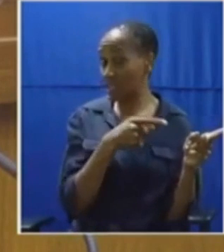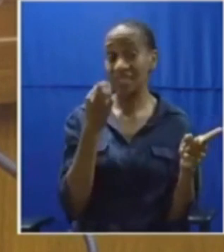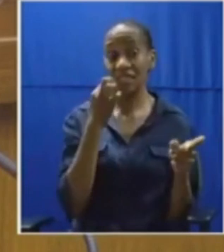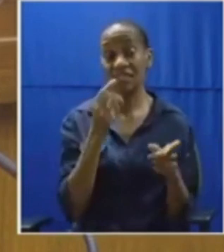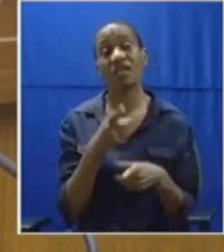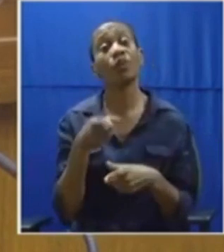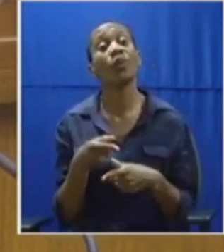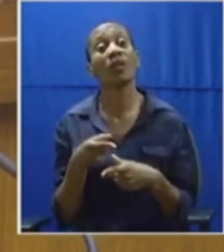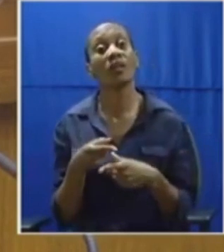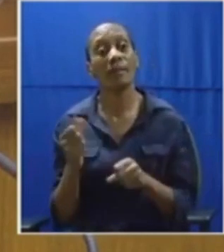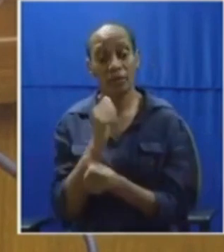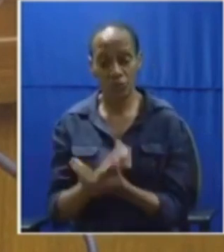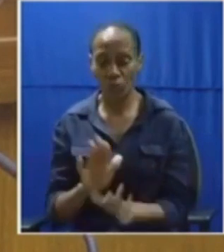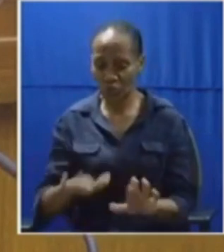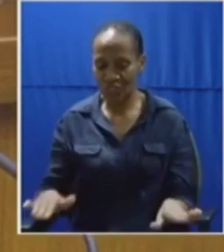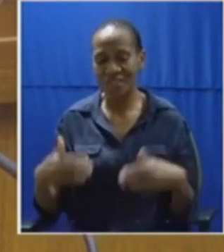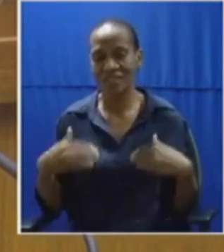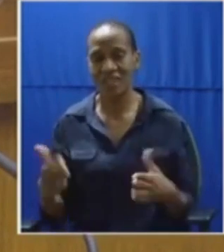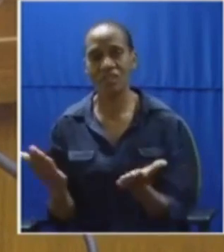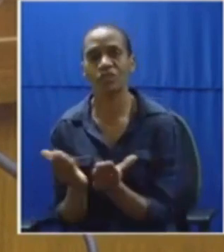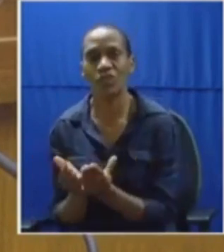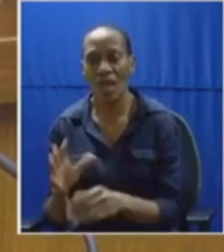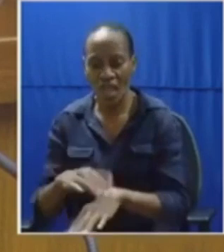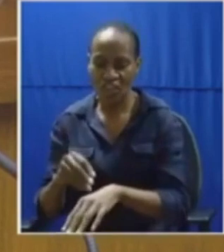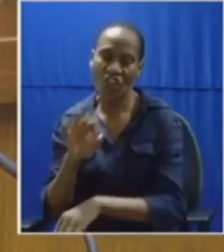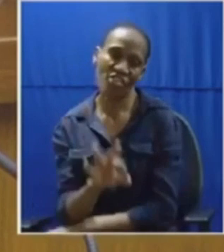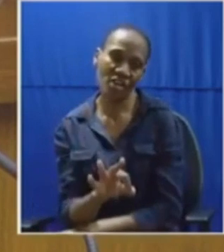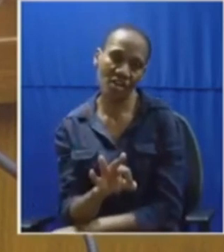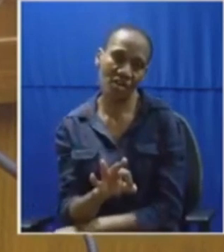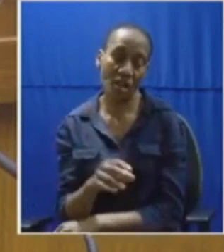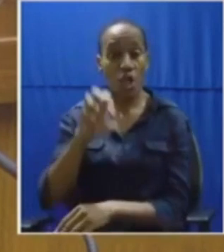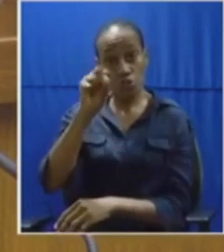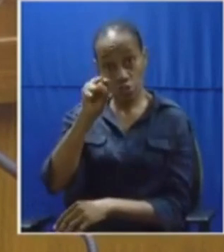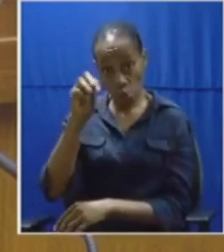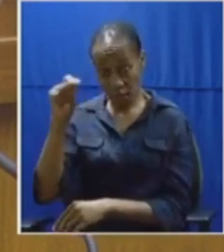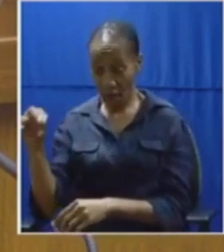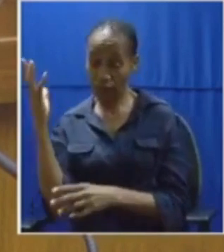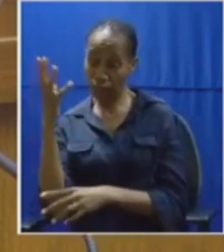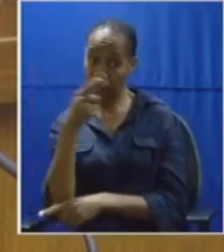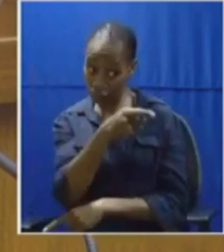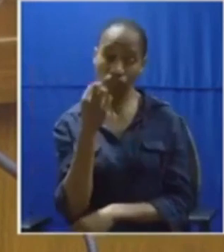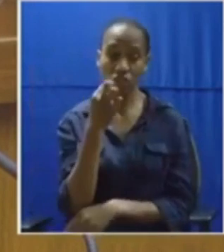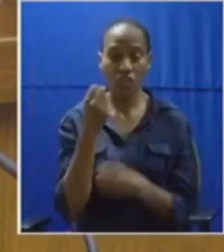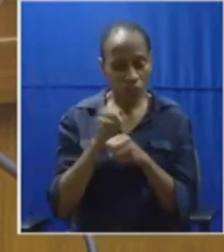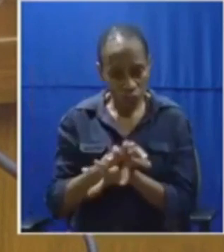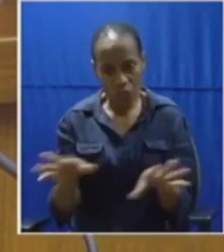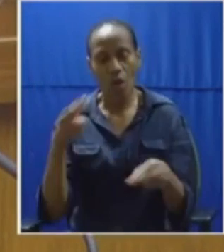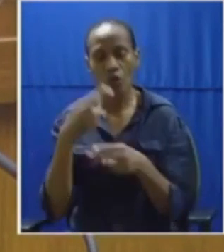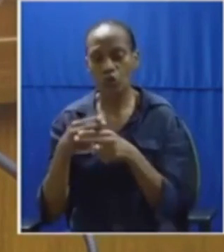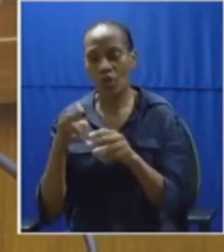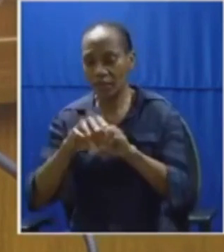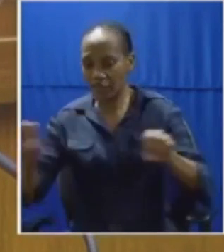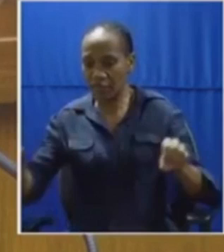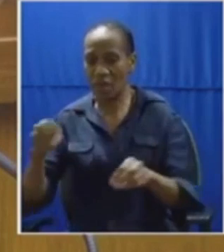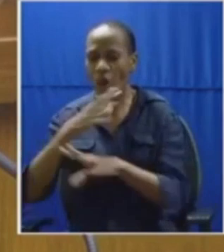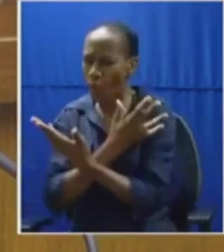which will see children starting school at the age of three in the sauna address you said the rollout of toilets in all schools